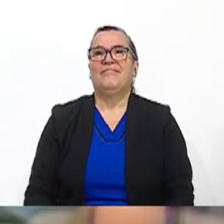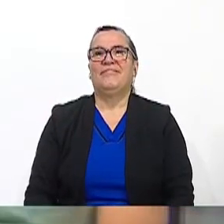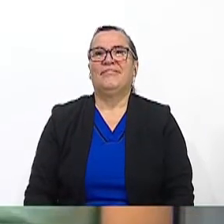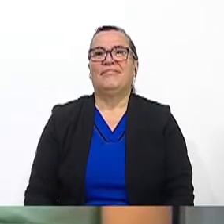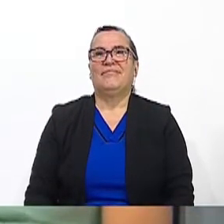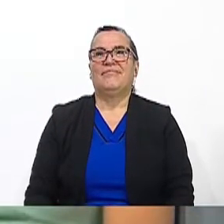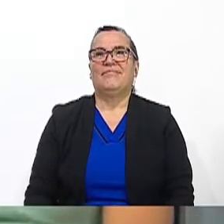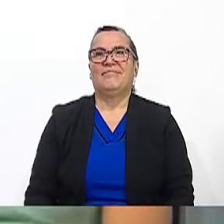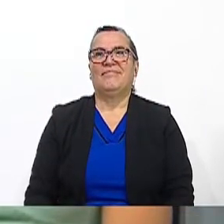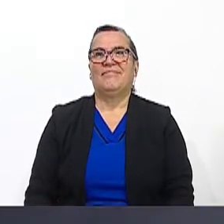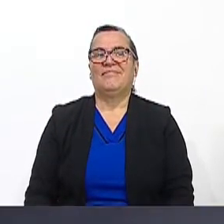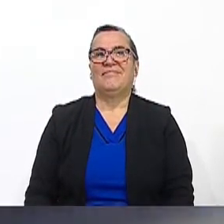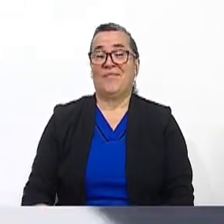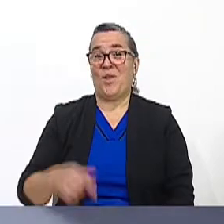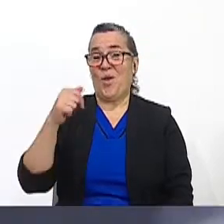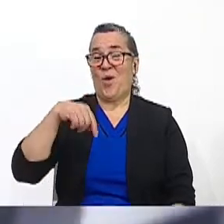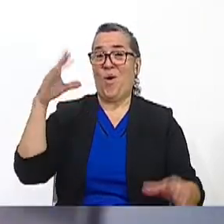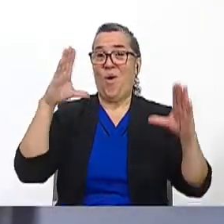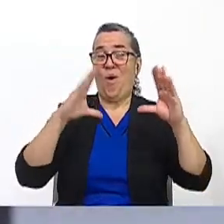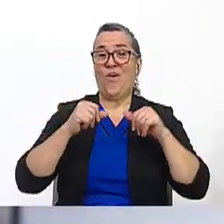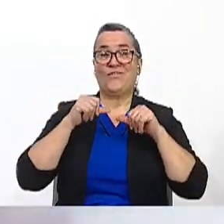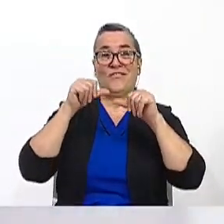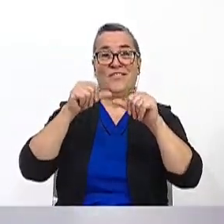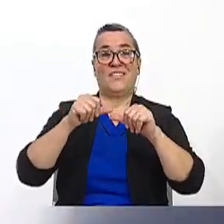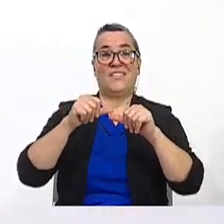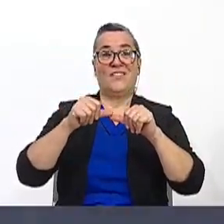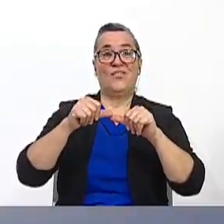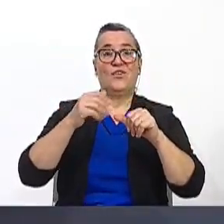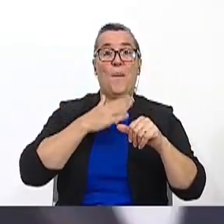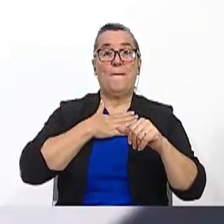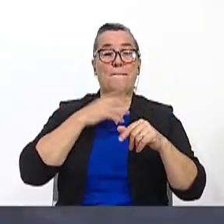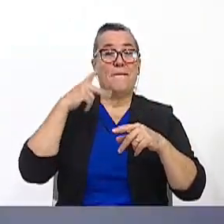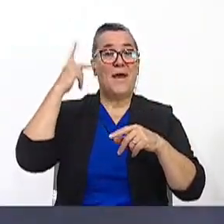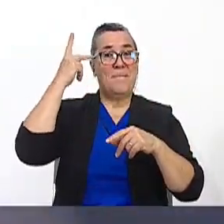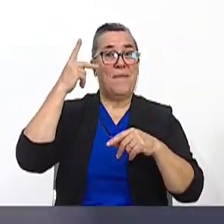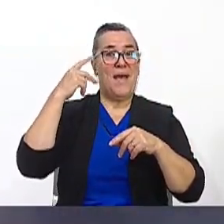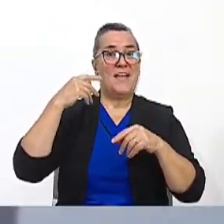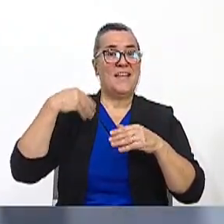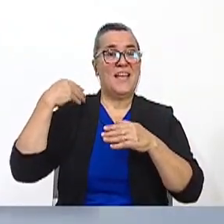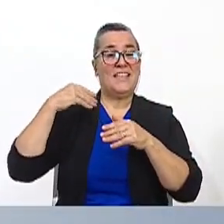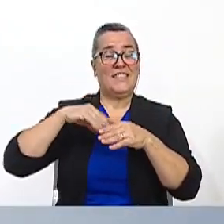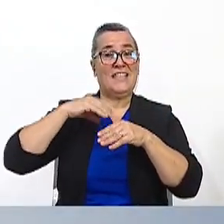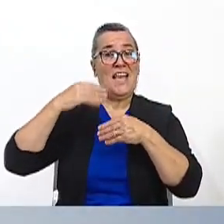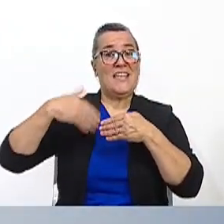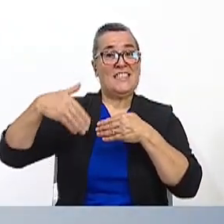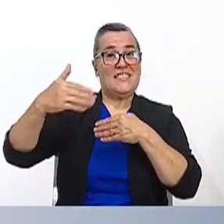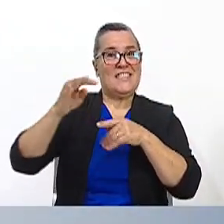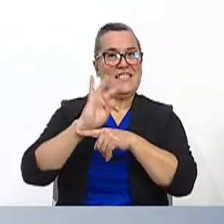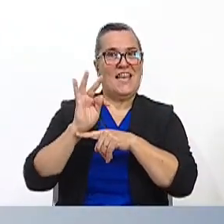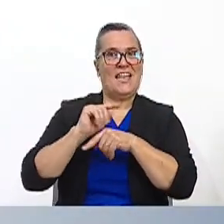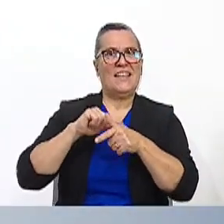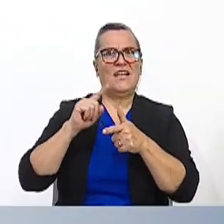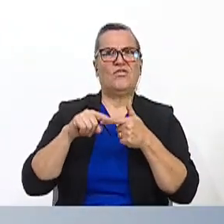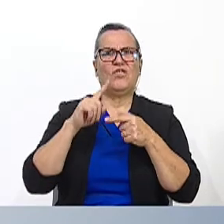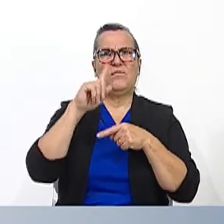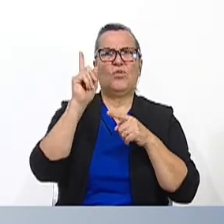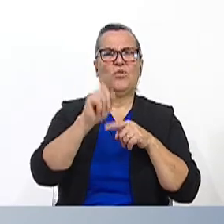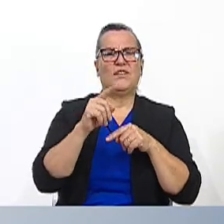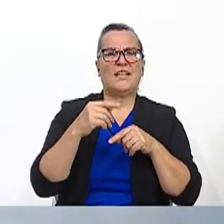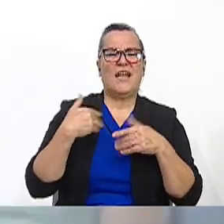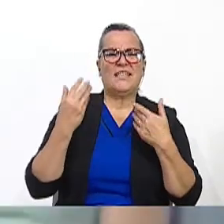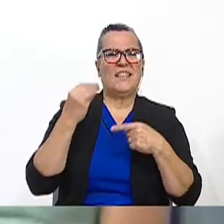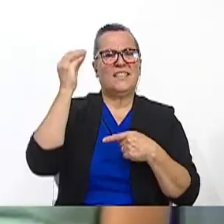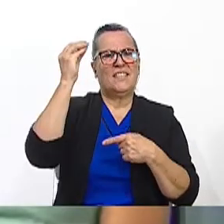That's what it is. Tonight, we continue our series, If My Parents Only Knew. This week, we've asked teenagers to open up about their